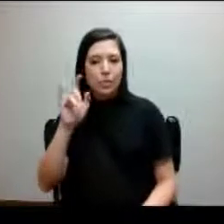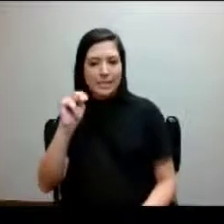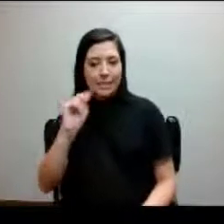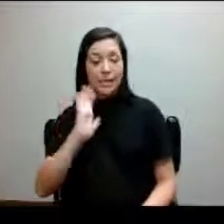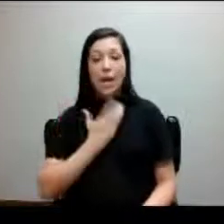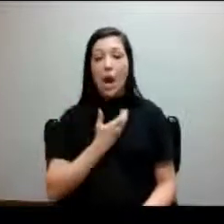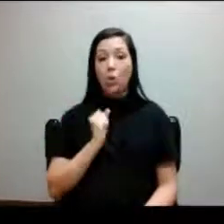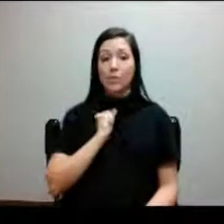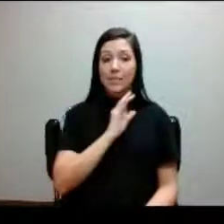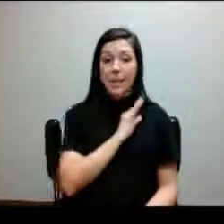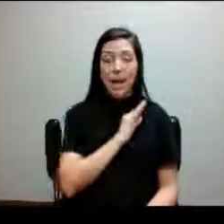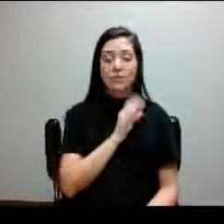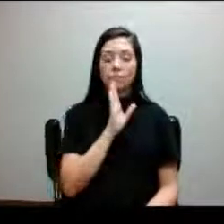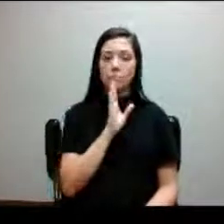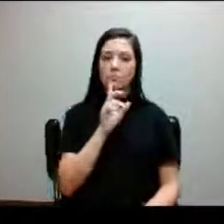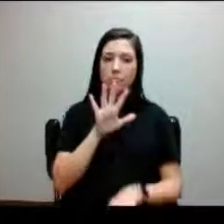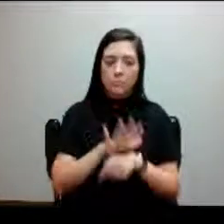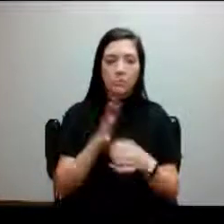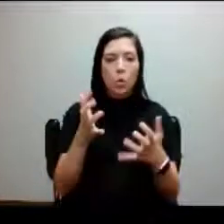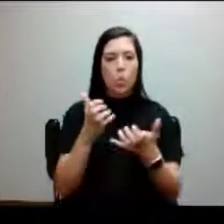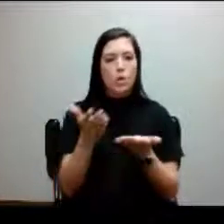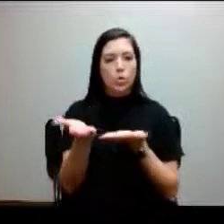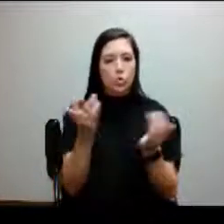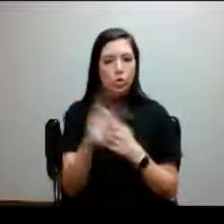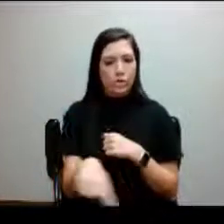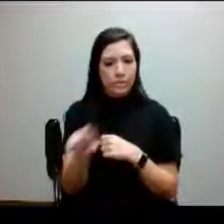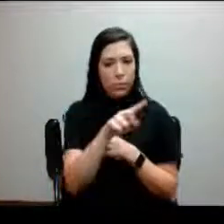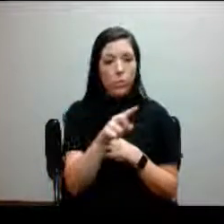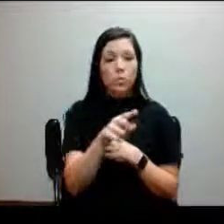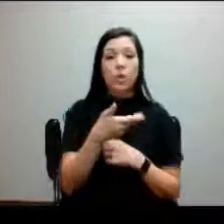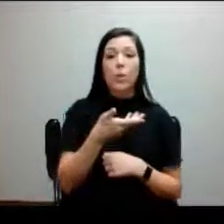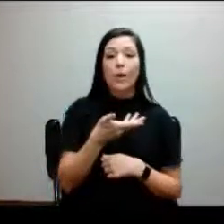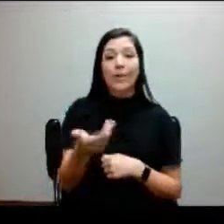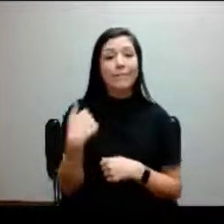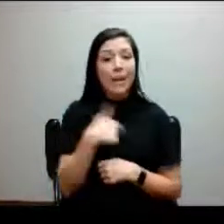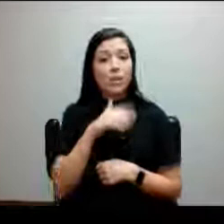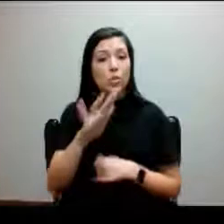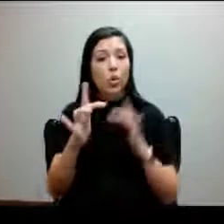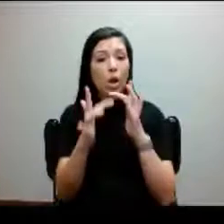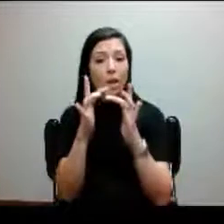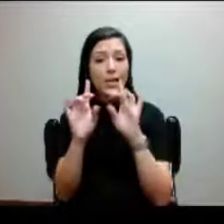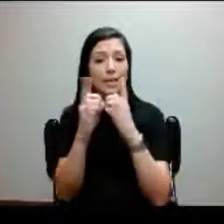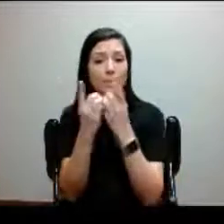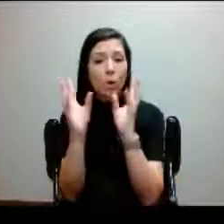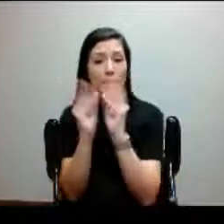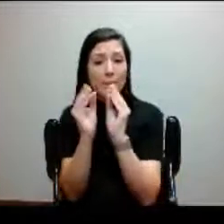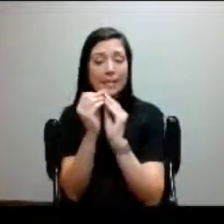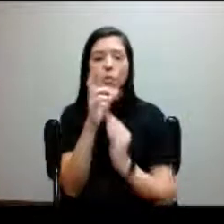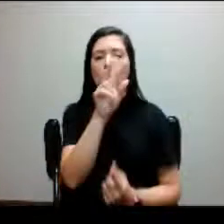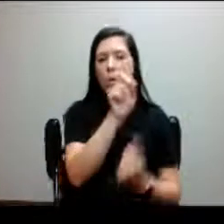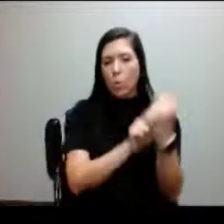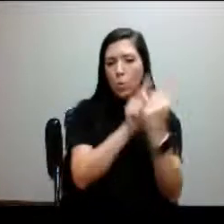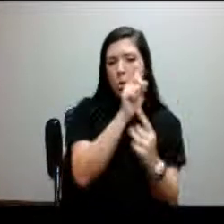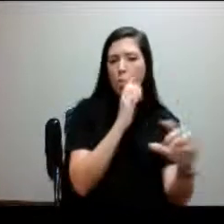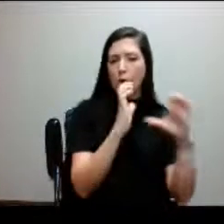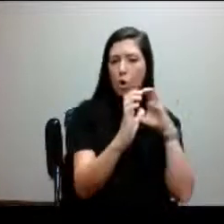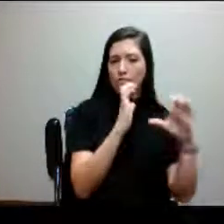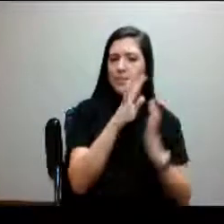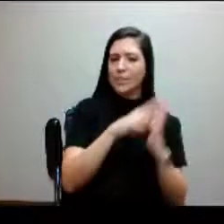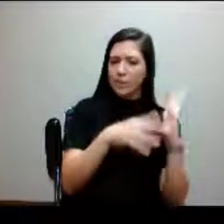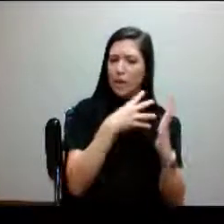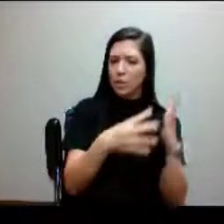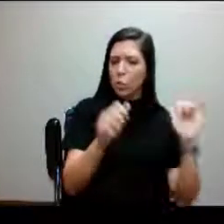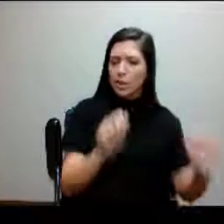committed to serving you. So invite us to your online department meetings or schedule a one on one conversation with one of us, because we would love to